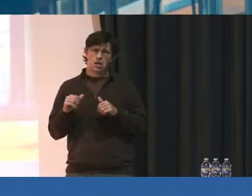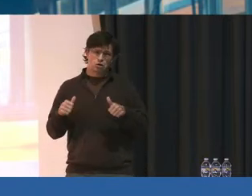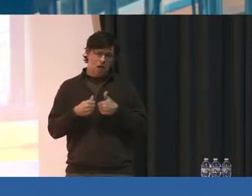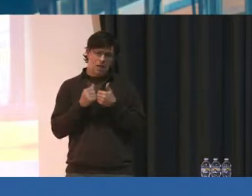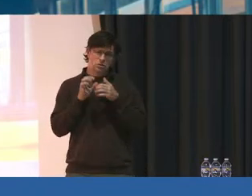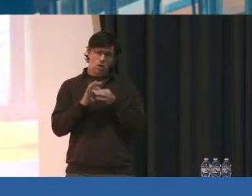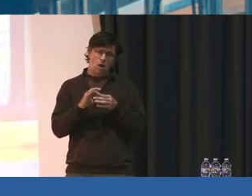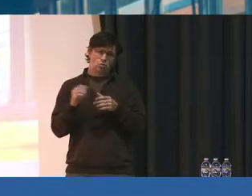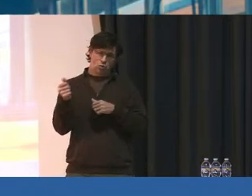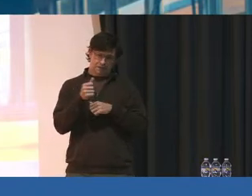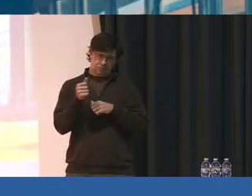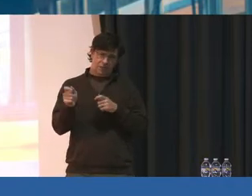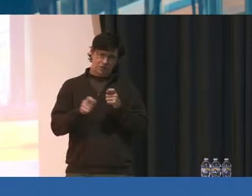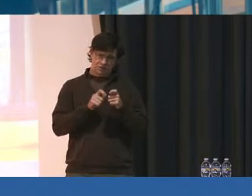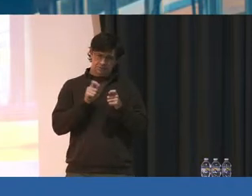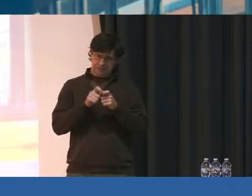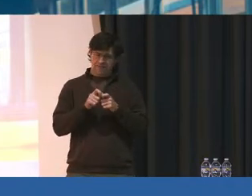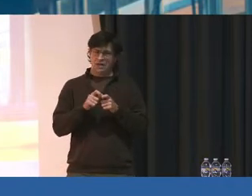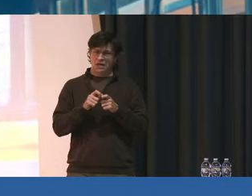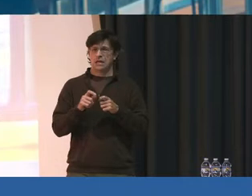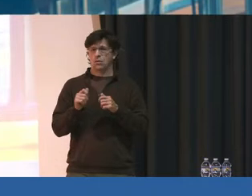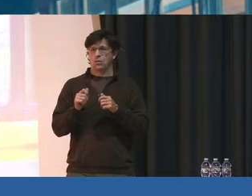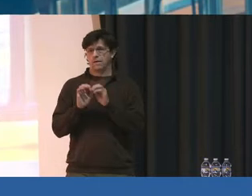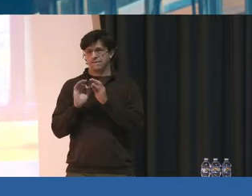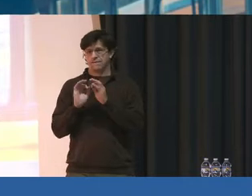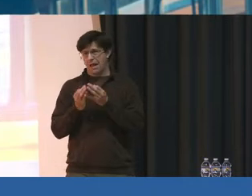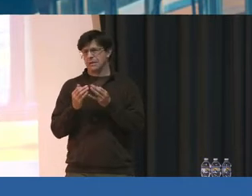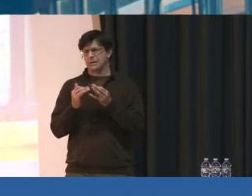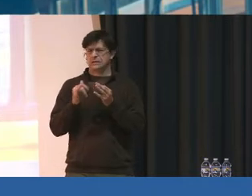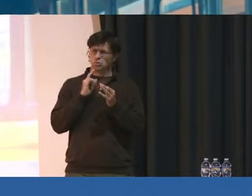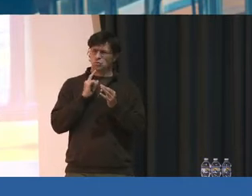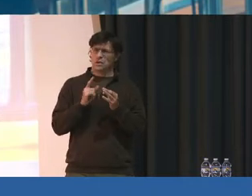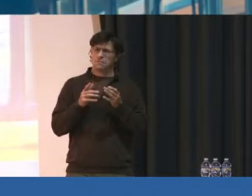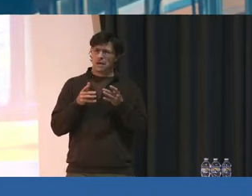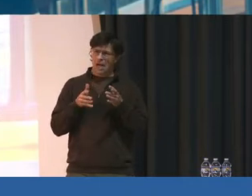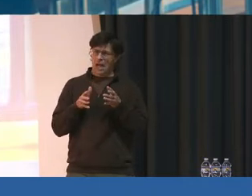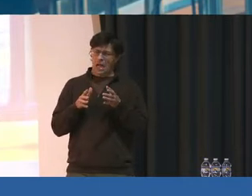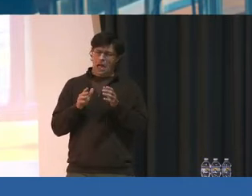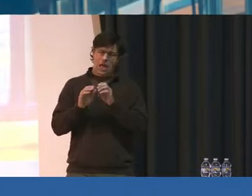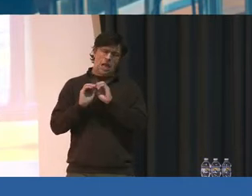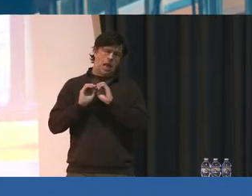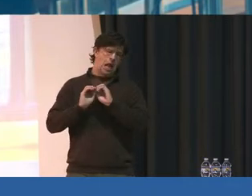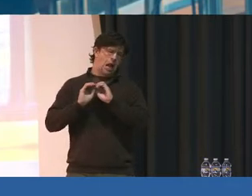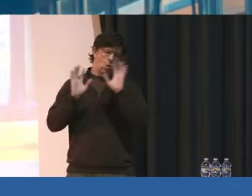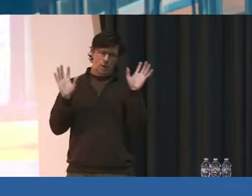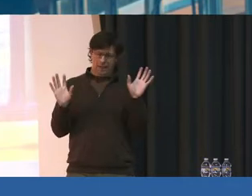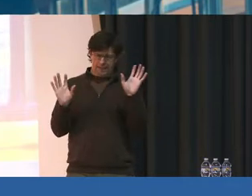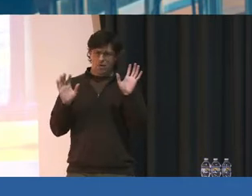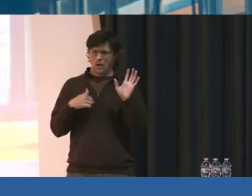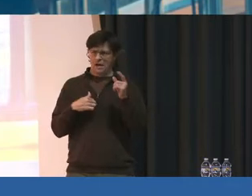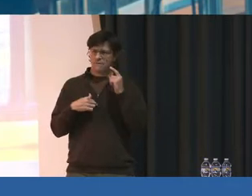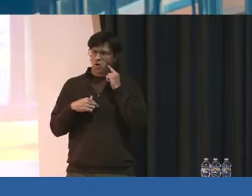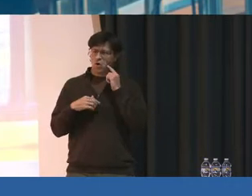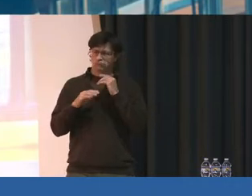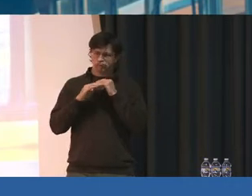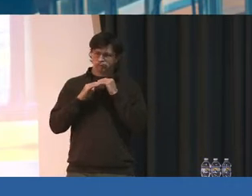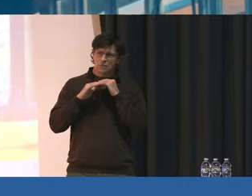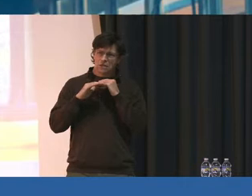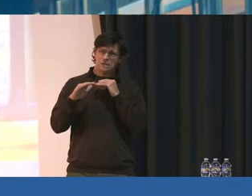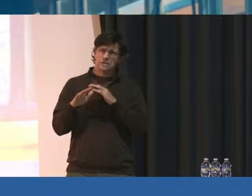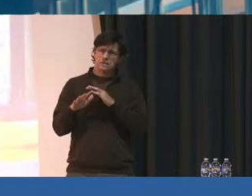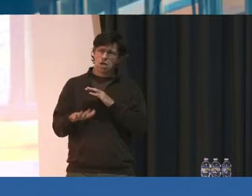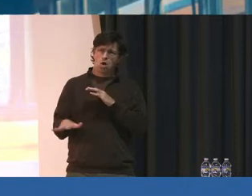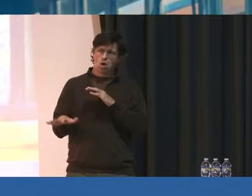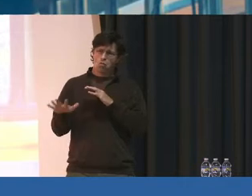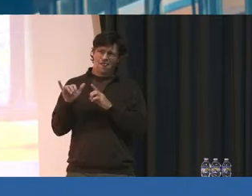specifically from our families, and this has really been loud and clear that I've heard consistently around this